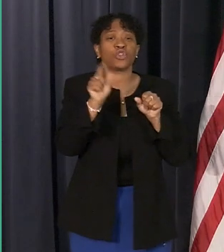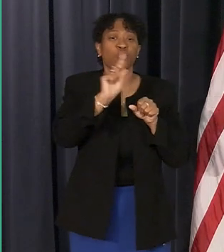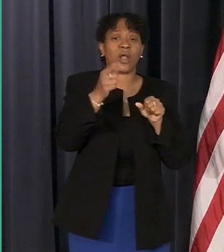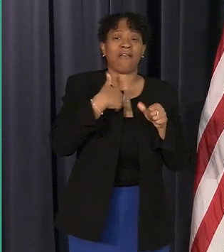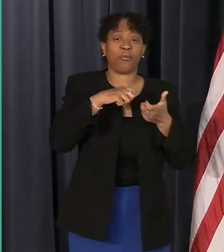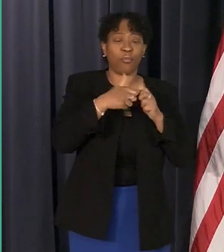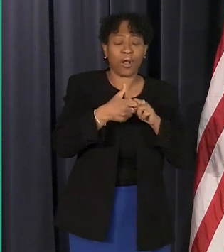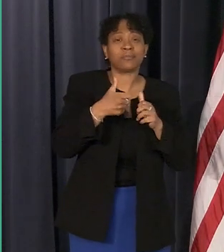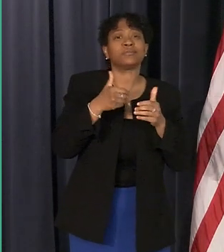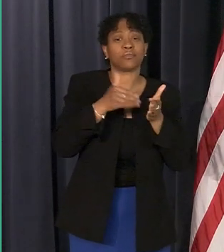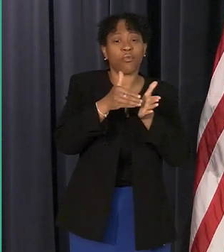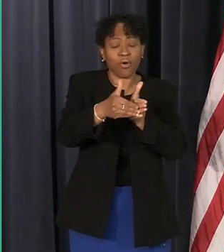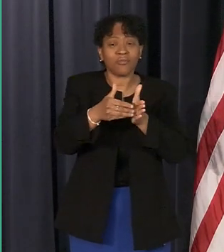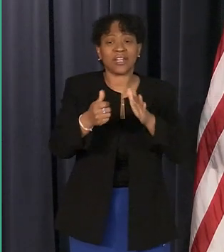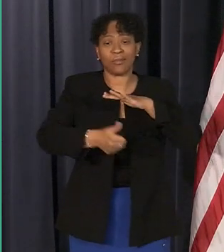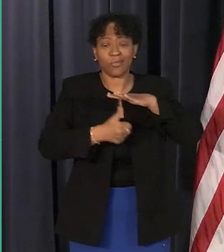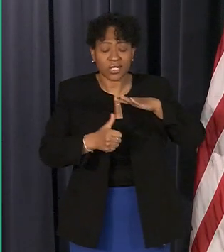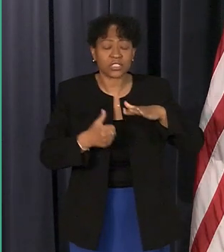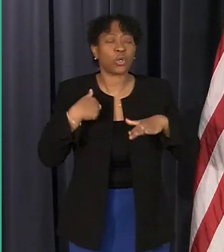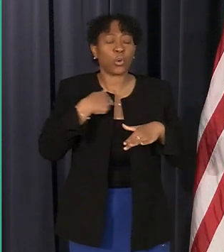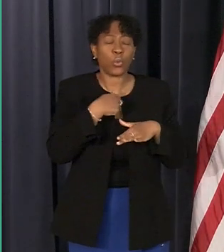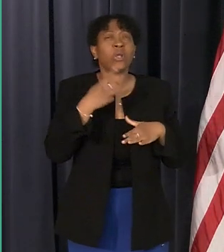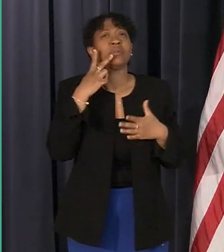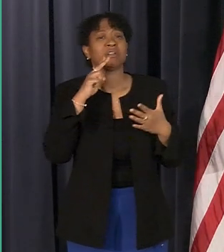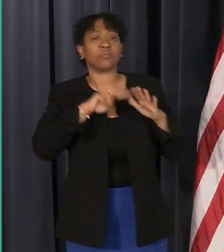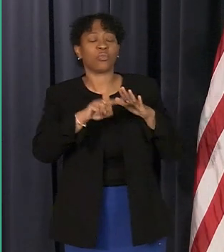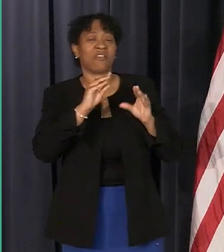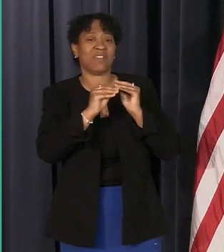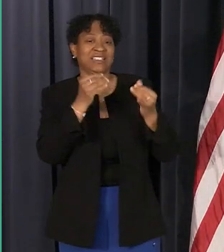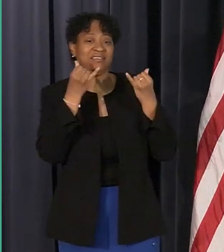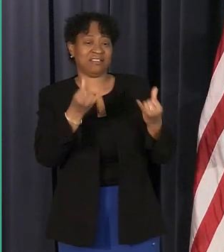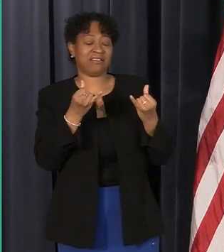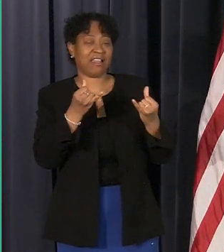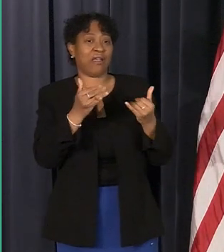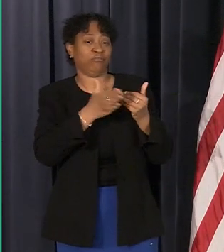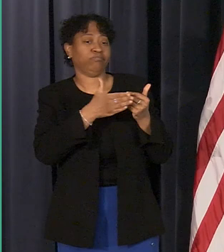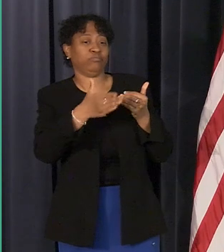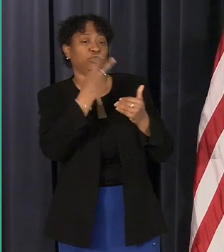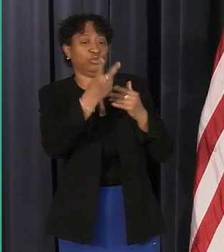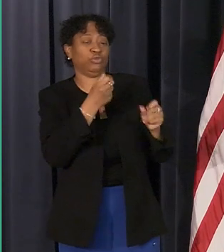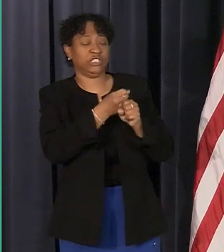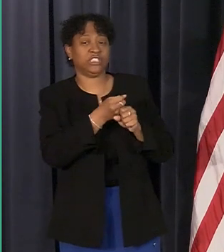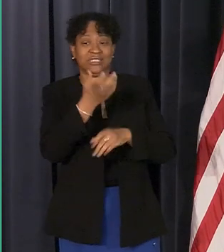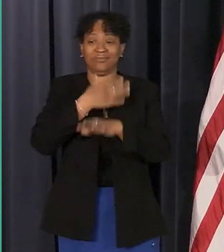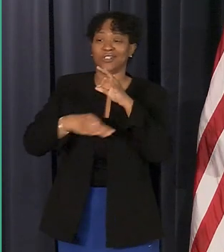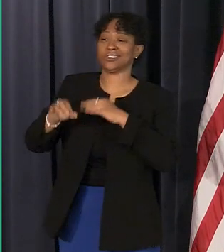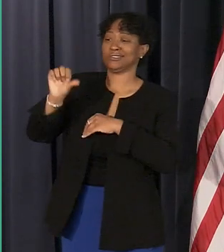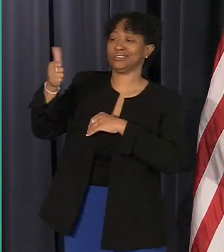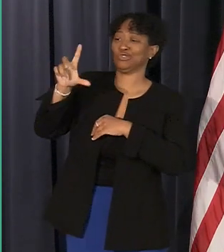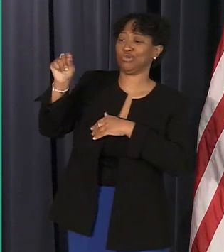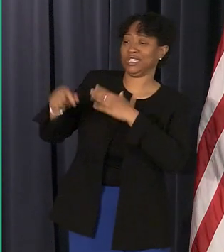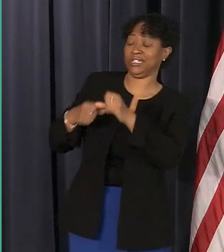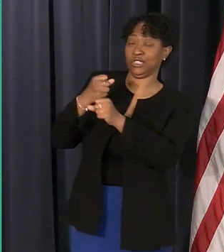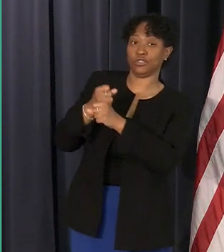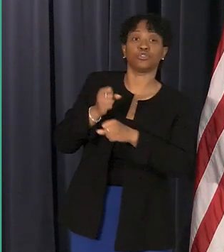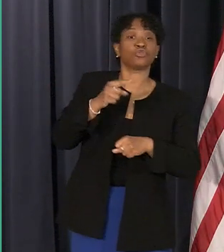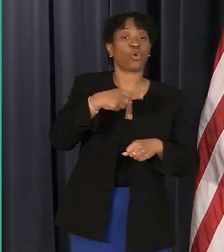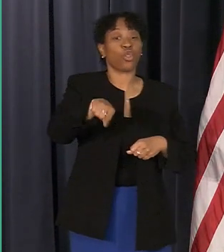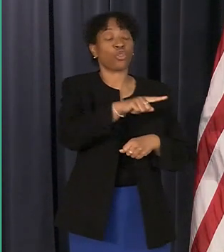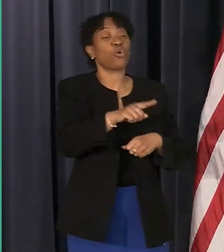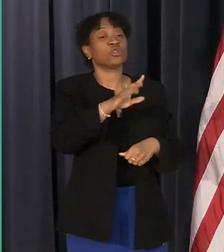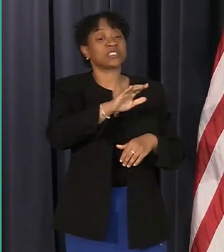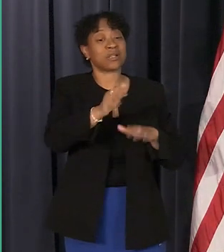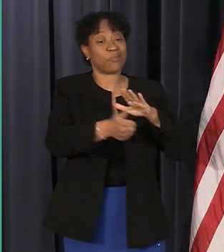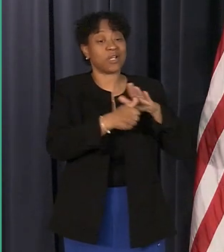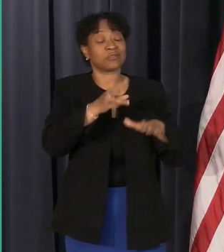strategy that came out of uh the experience in june we think we understand now where the basement flooding risks are and